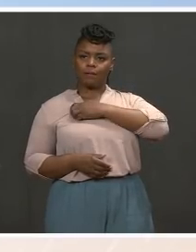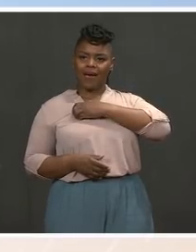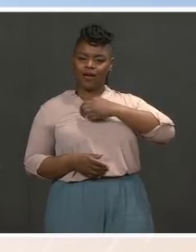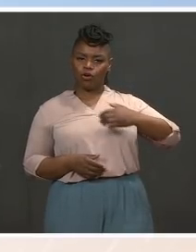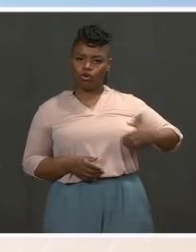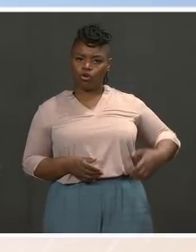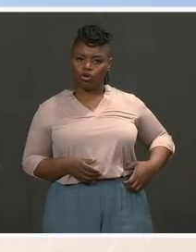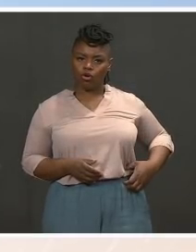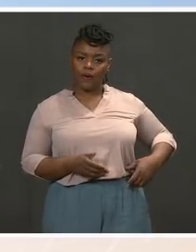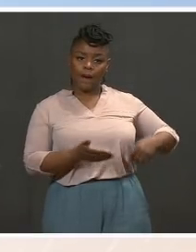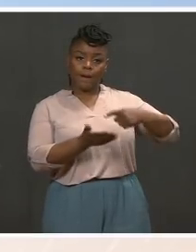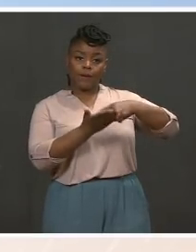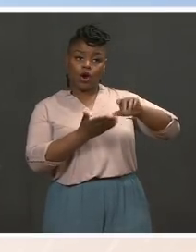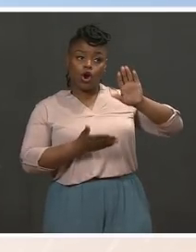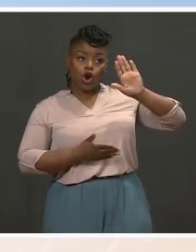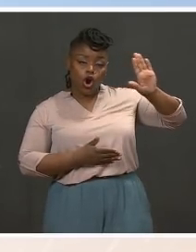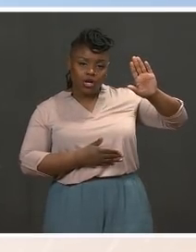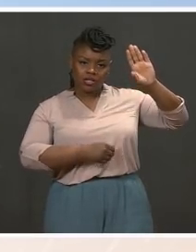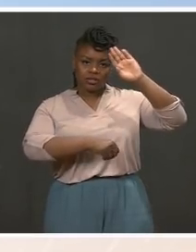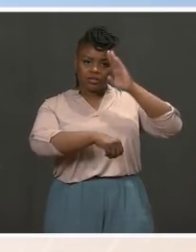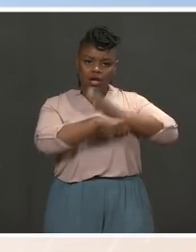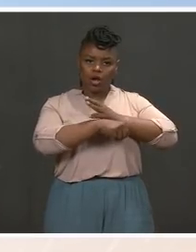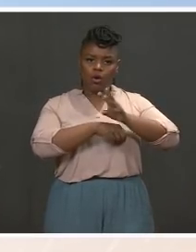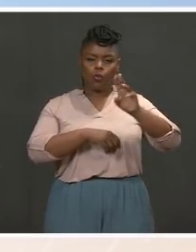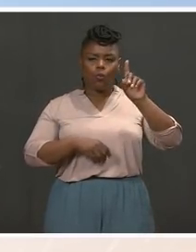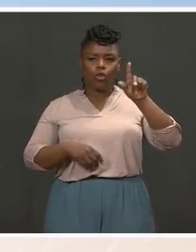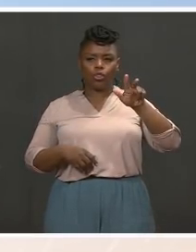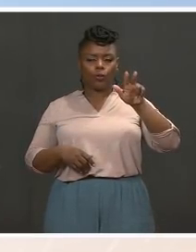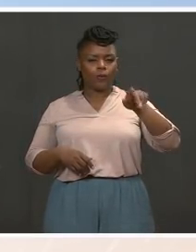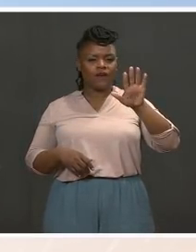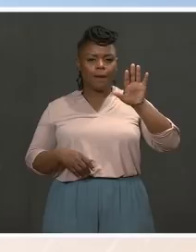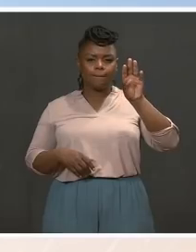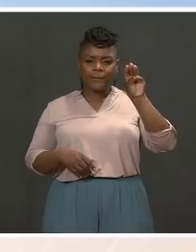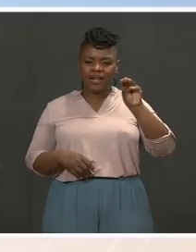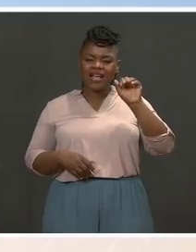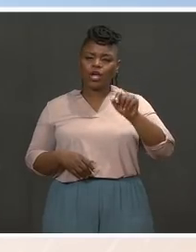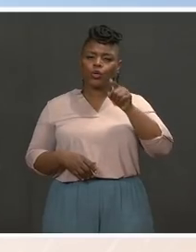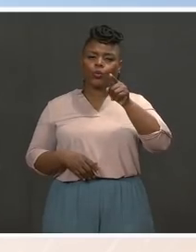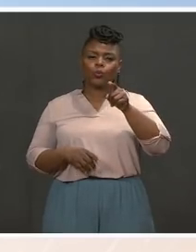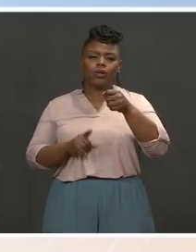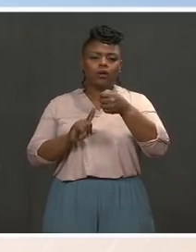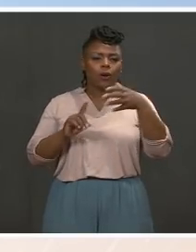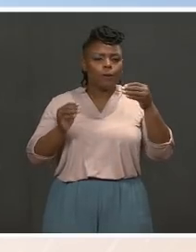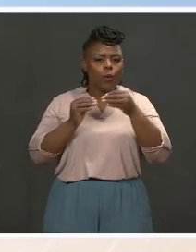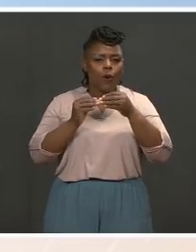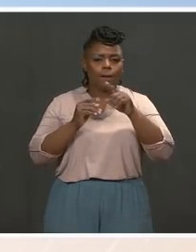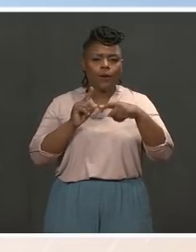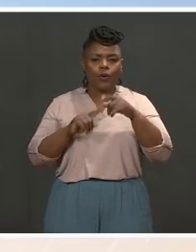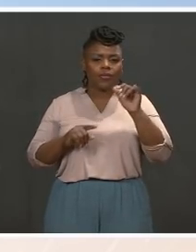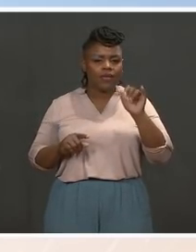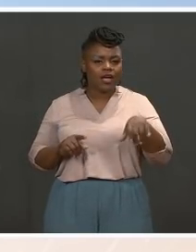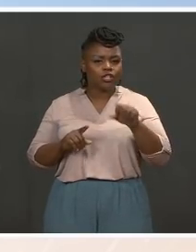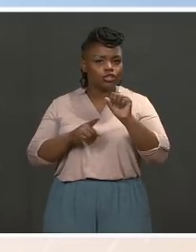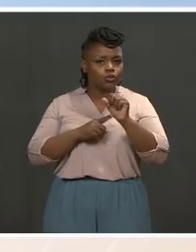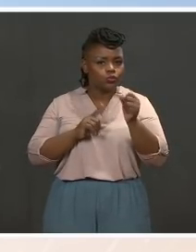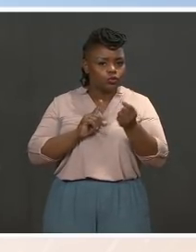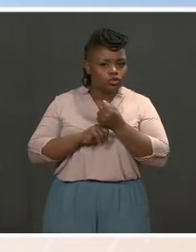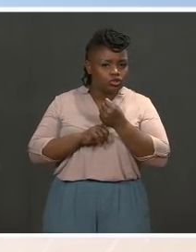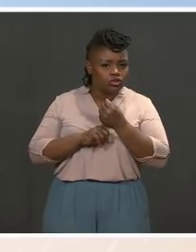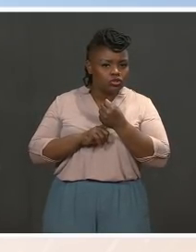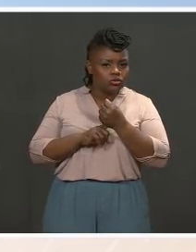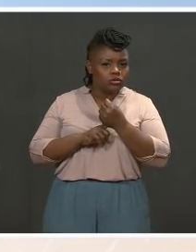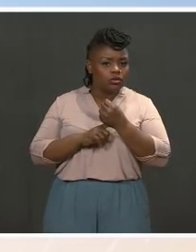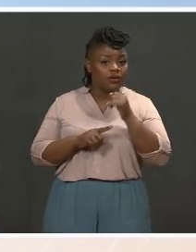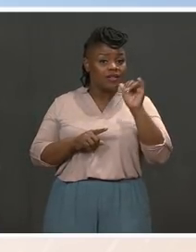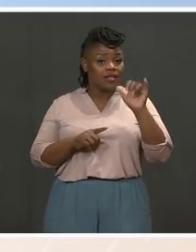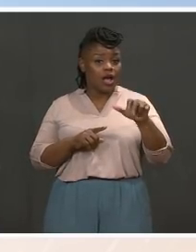There was no explanation for this alleged payments. And I'm wondering if you could tell us if that claim is accurate, and if so, what the $3.5 million